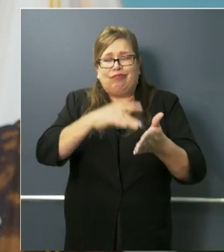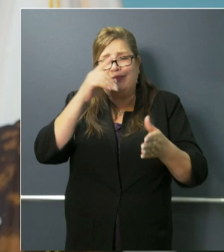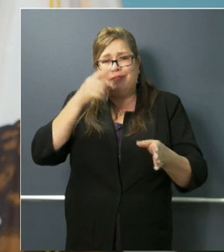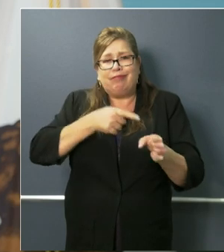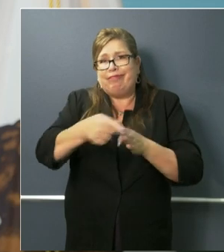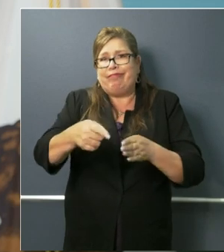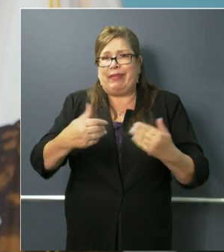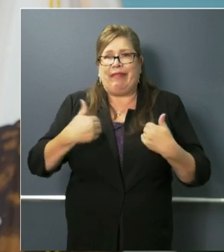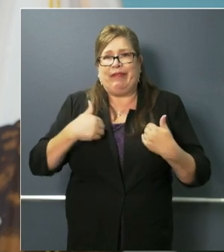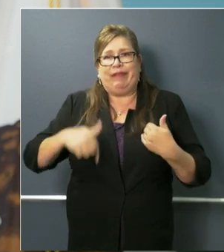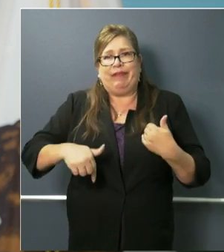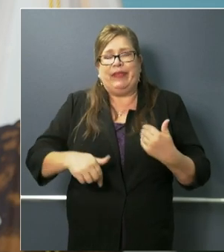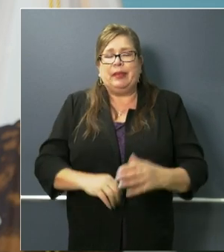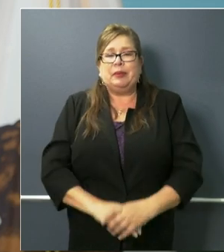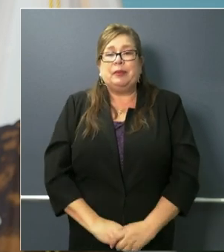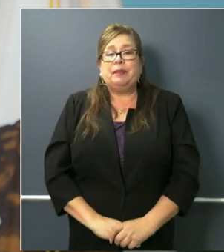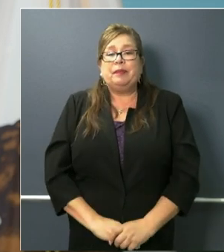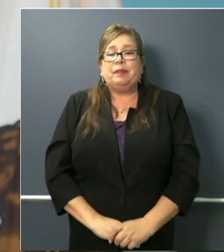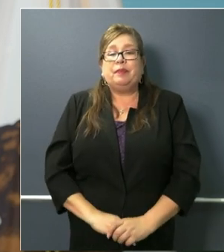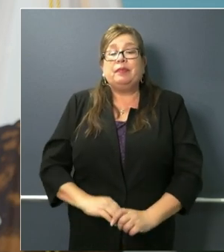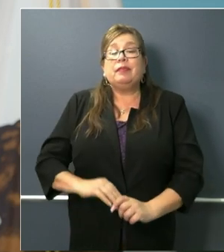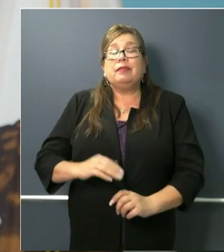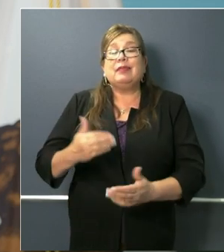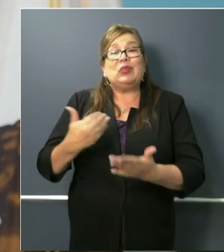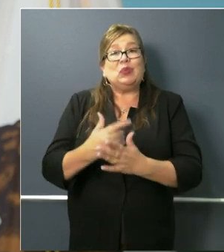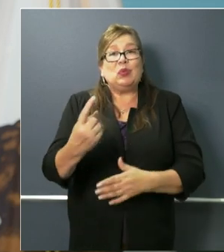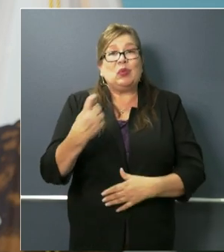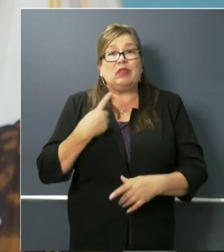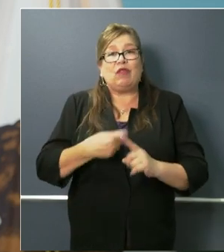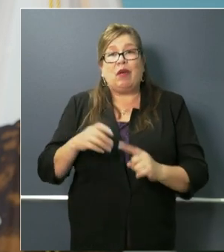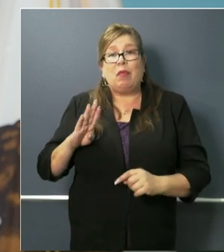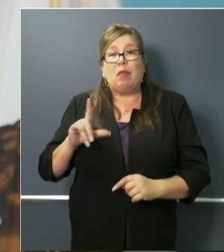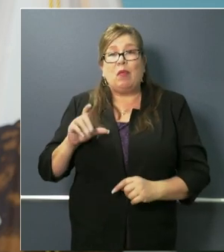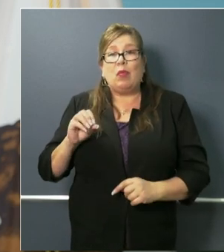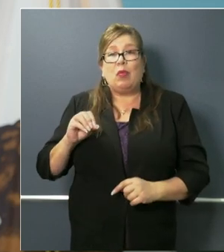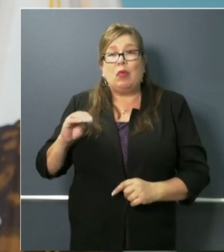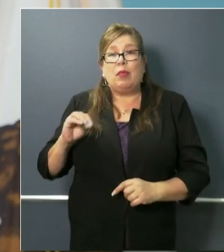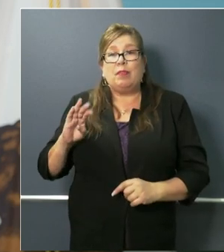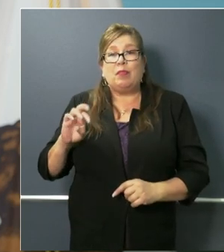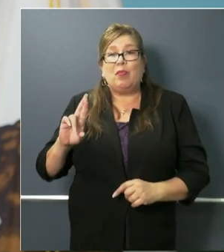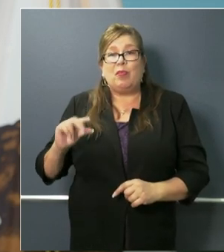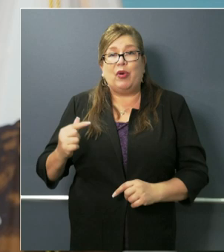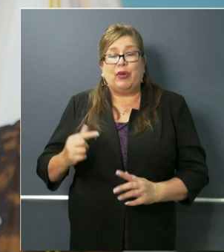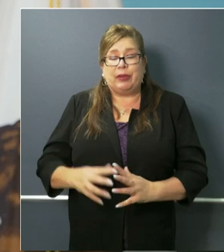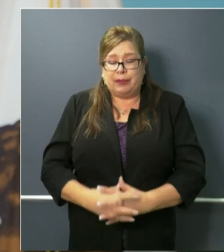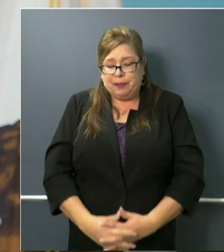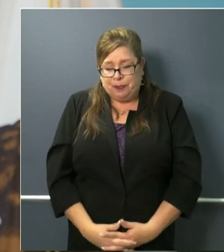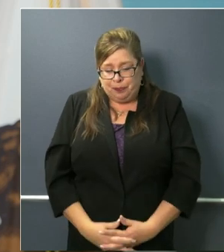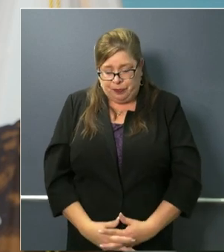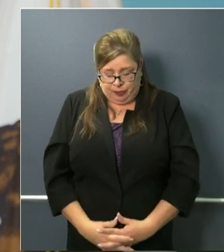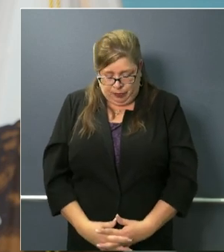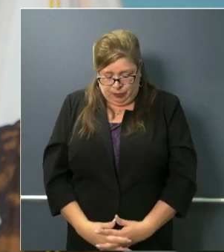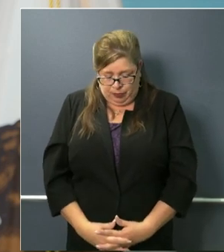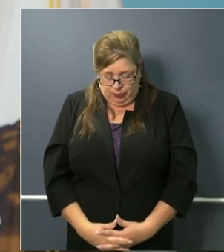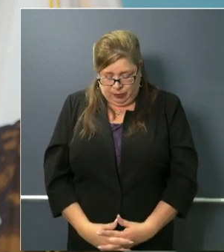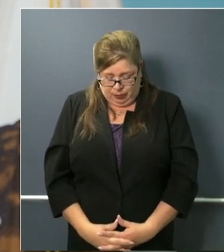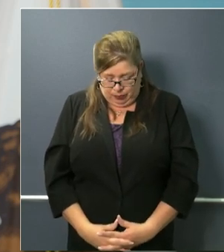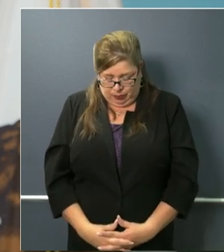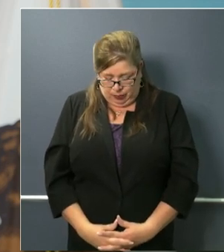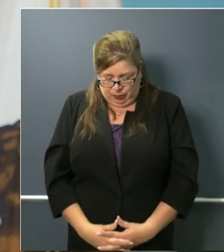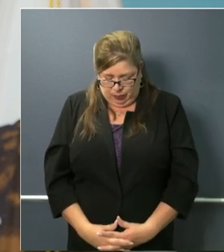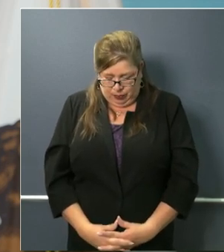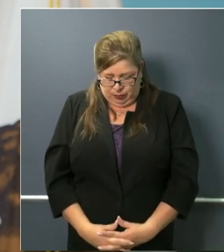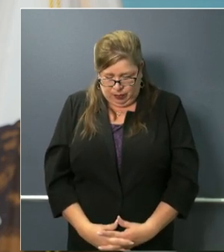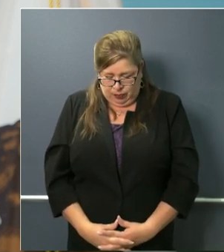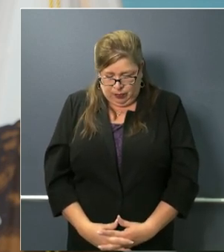uh uh hi governor uh my question is uh on testing are there any um efforts